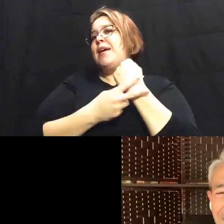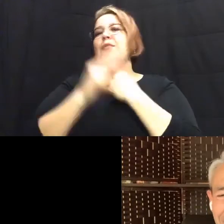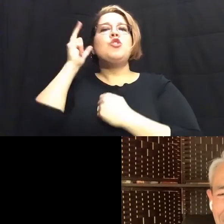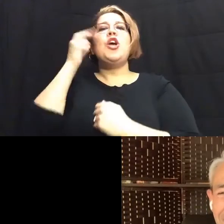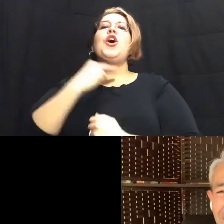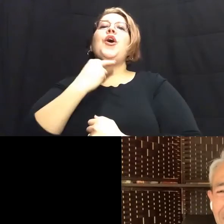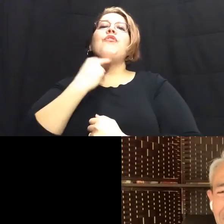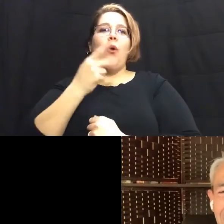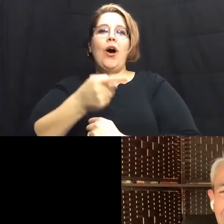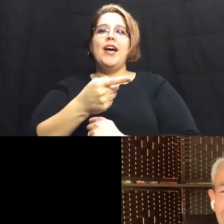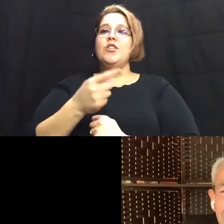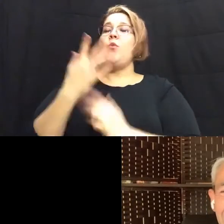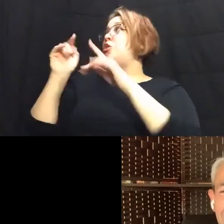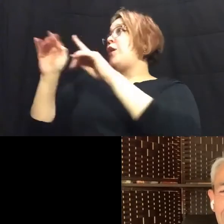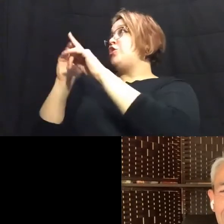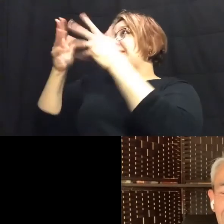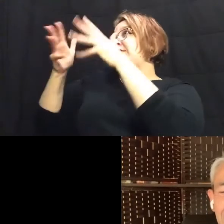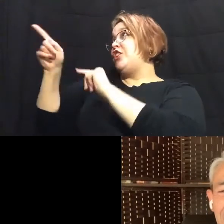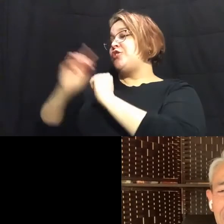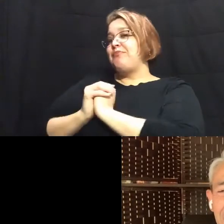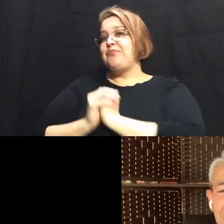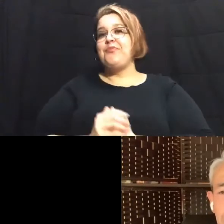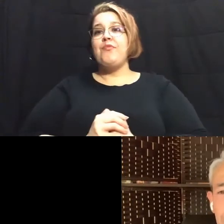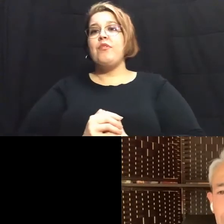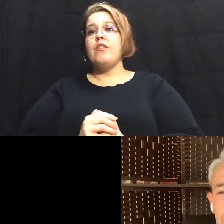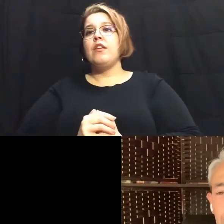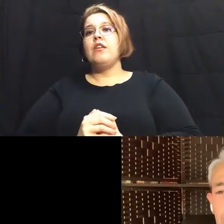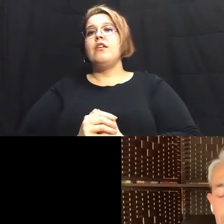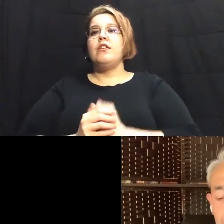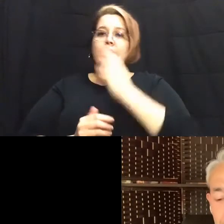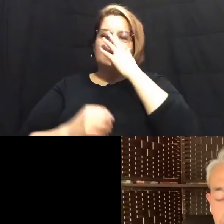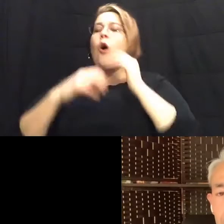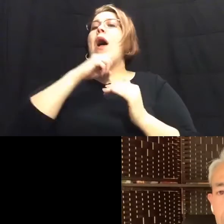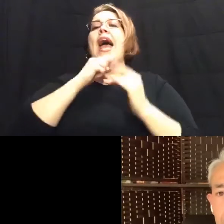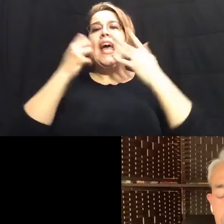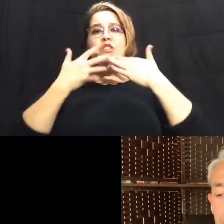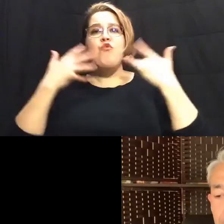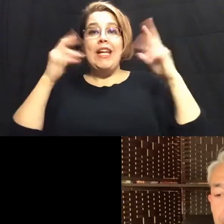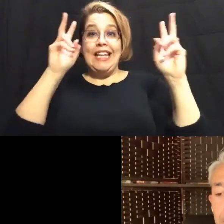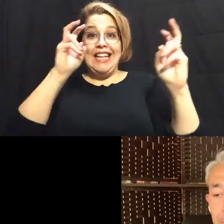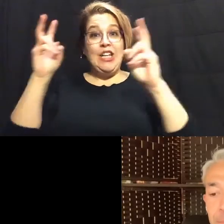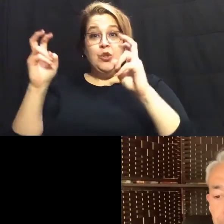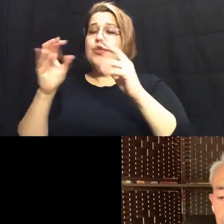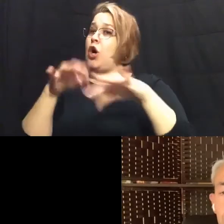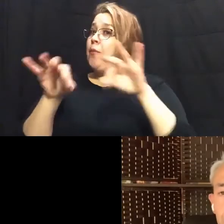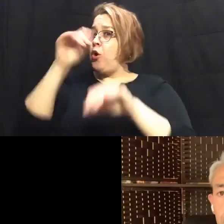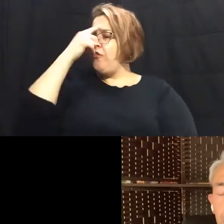you'll hear her voice when she she wants you to wrap it up um age-friendly issues are some of the most important to aarp